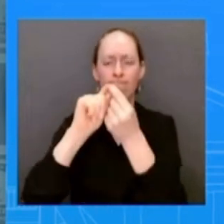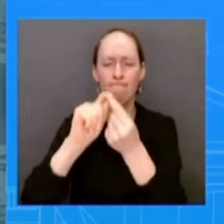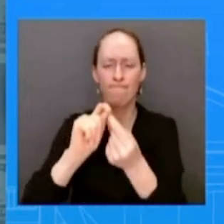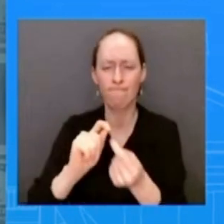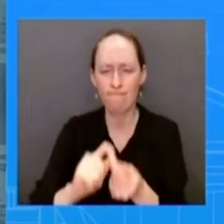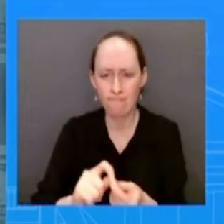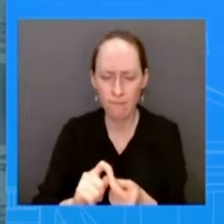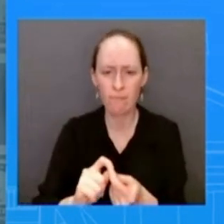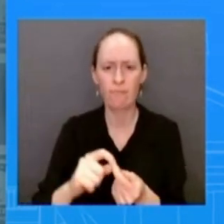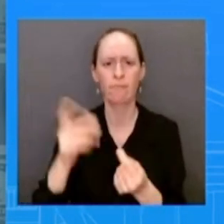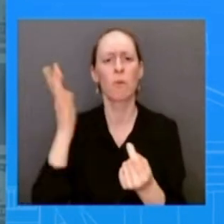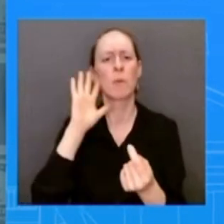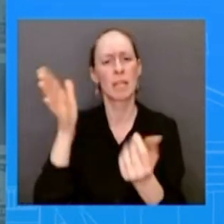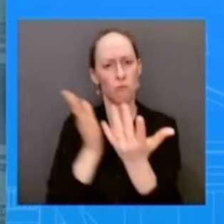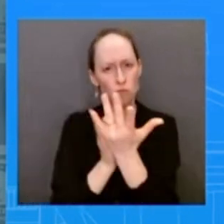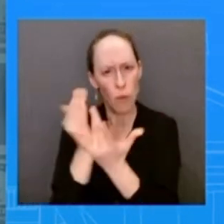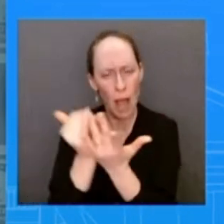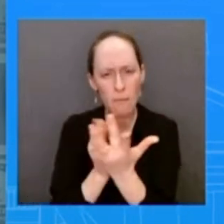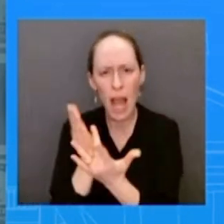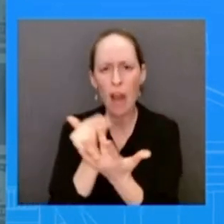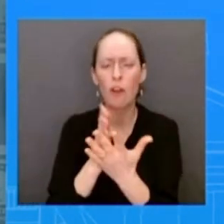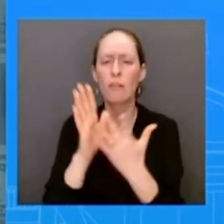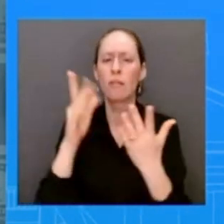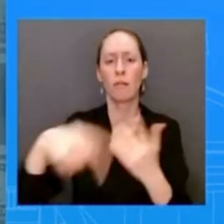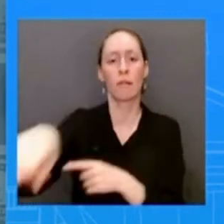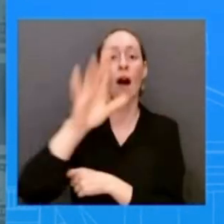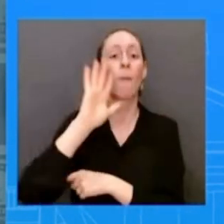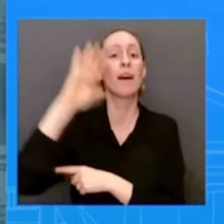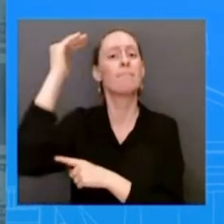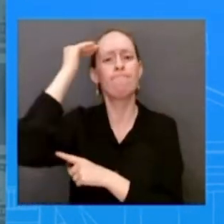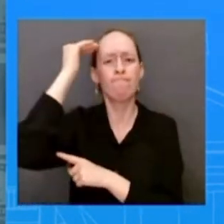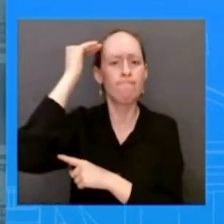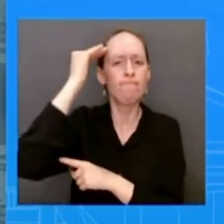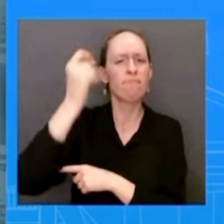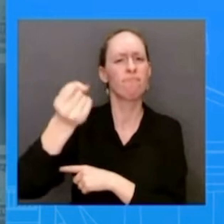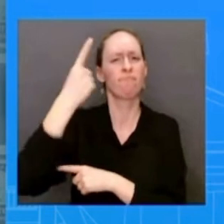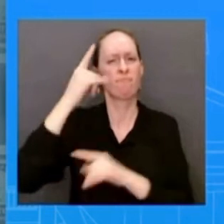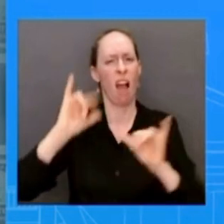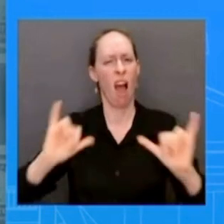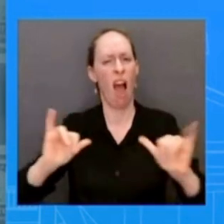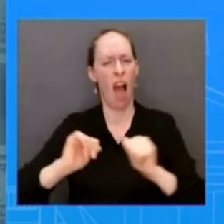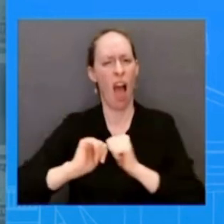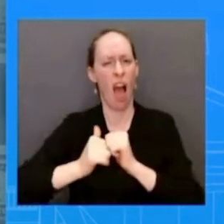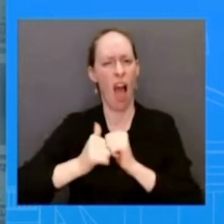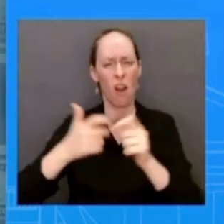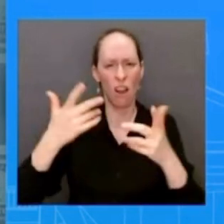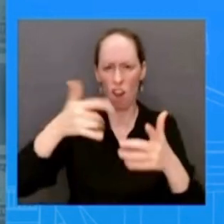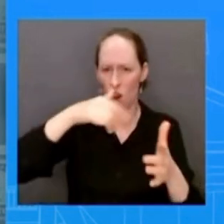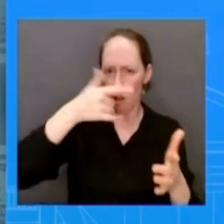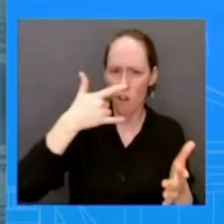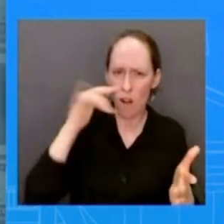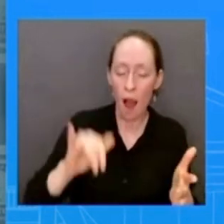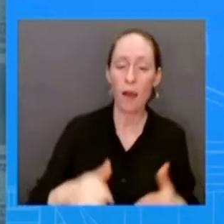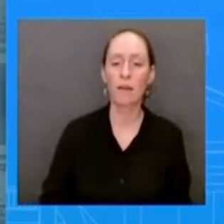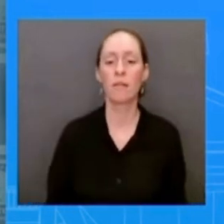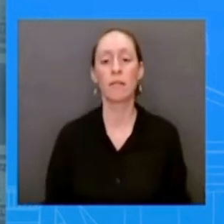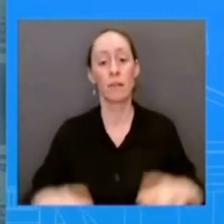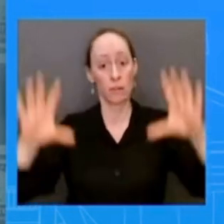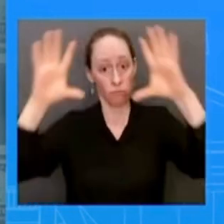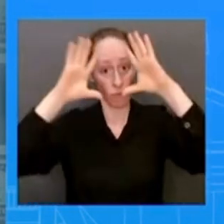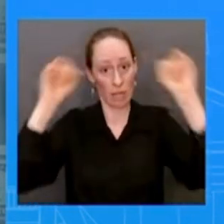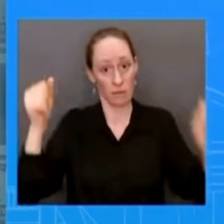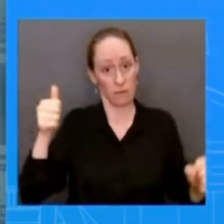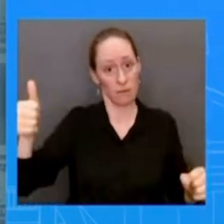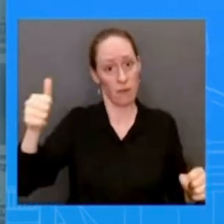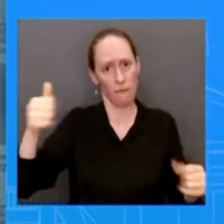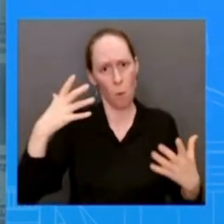people see for themselves how the president sees moving forward on the economy and doing it in a fiscally responsible way as you know you've heard me